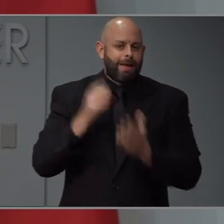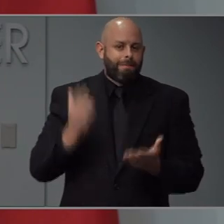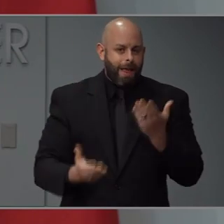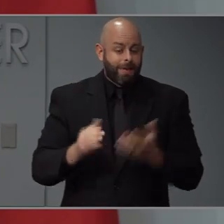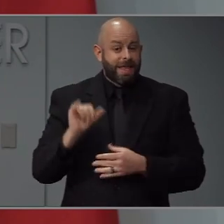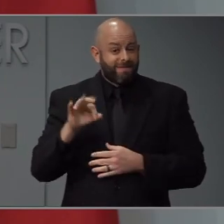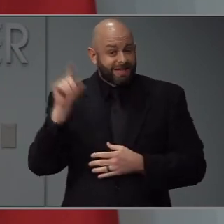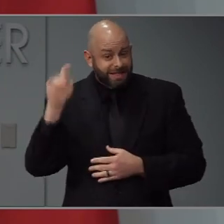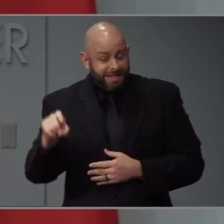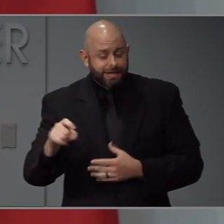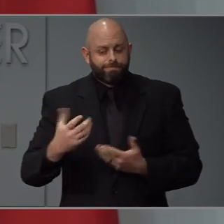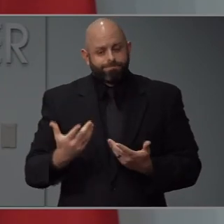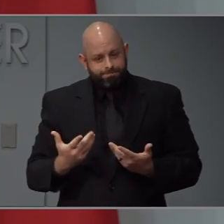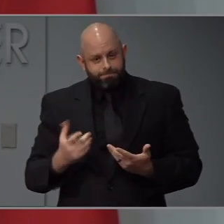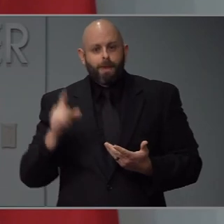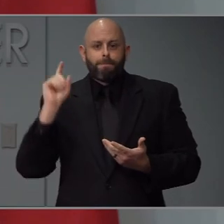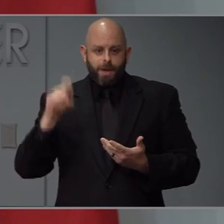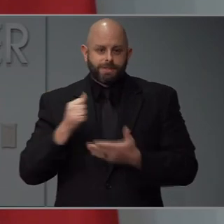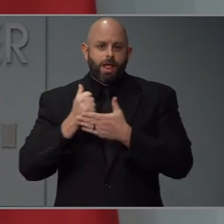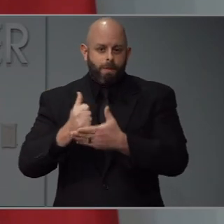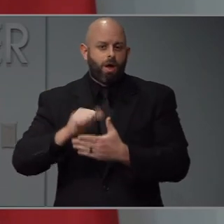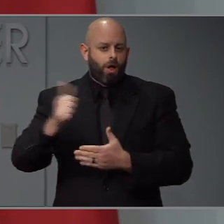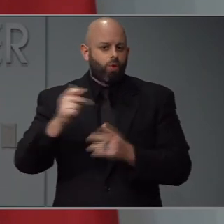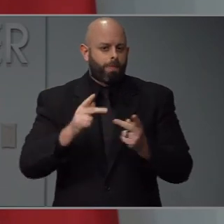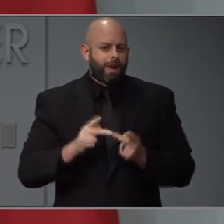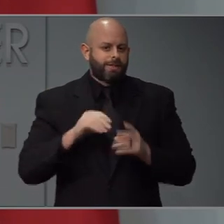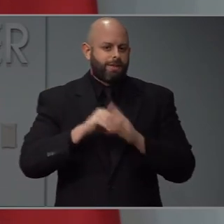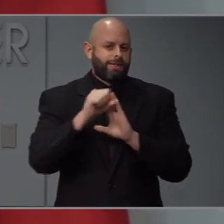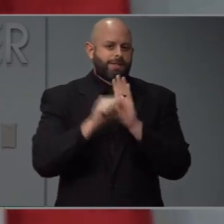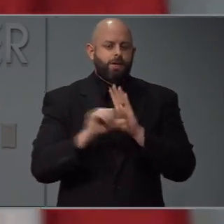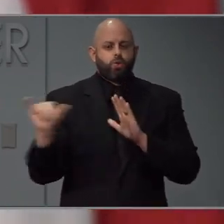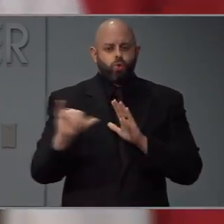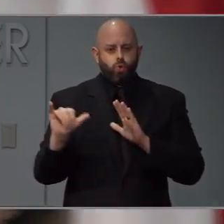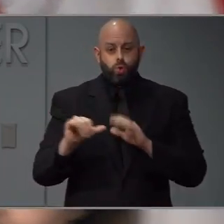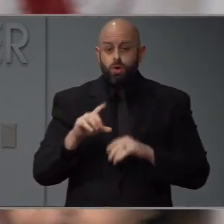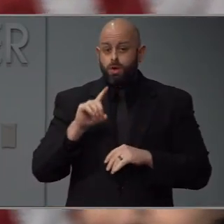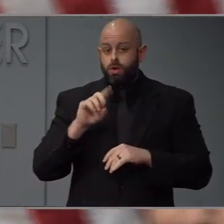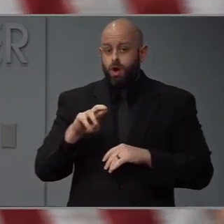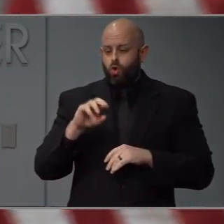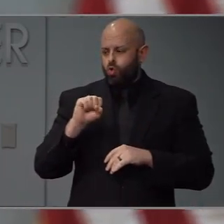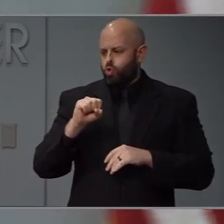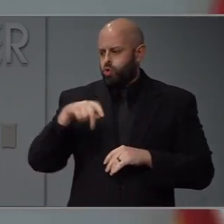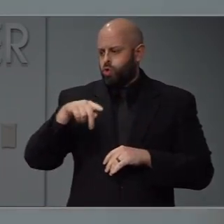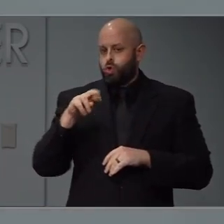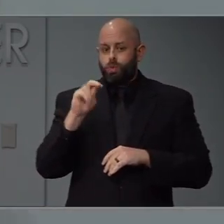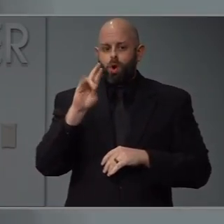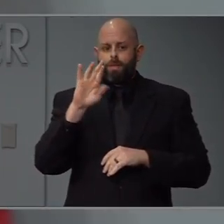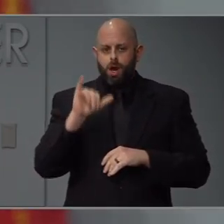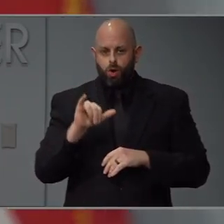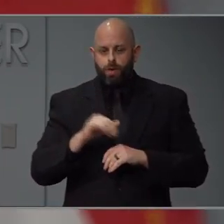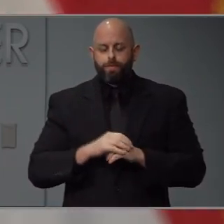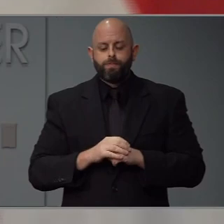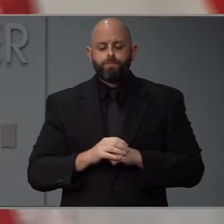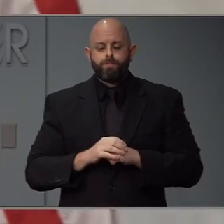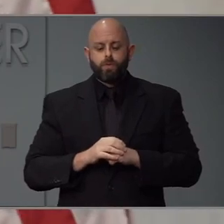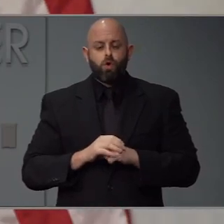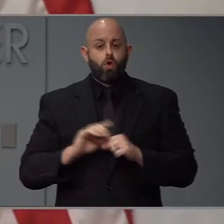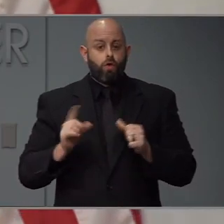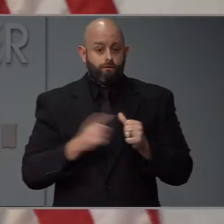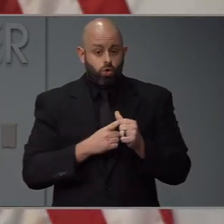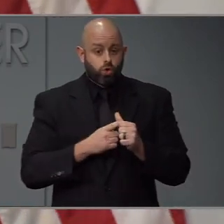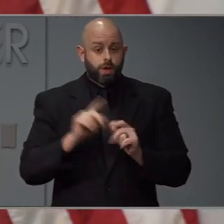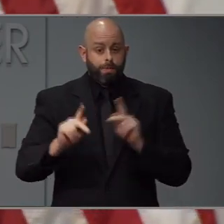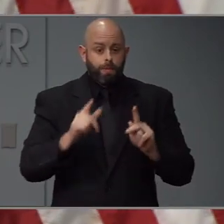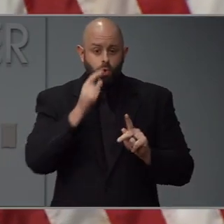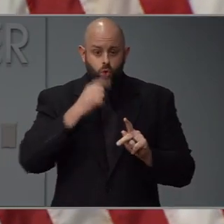needs are at the time. Director Sprayberry, anything to add? Yes, ma'am. So I think that, first of all, with medical volunteers,